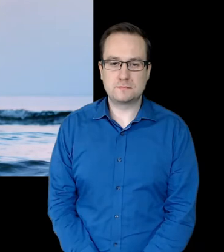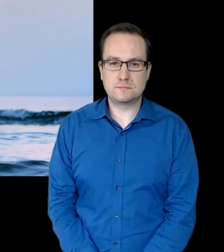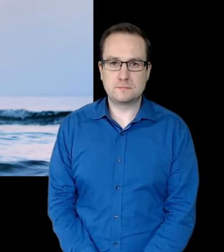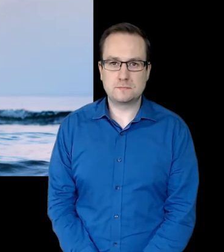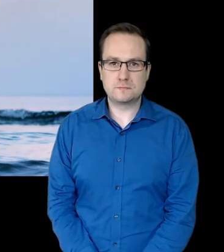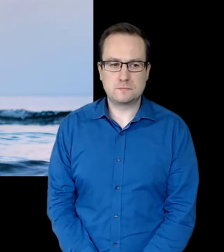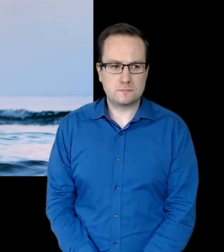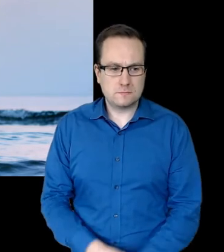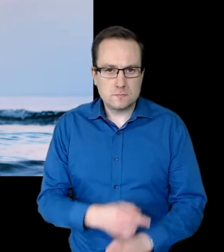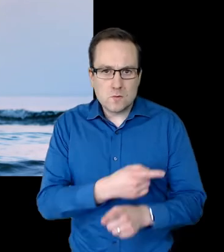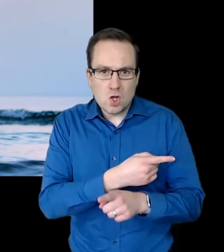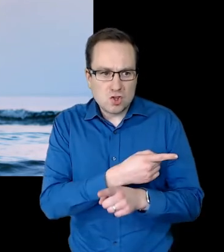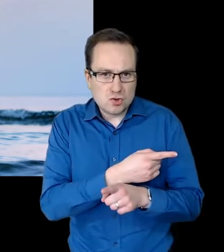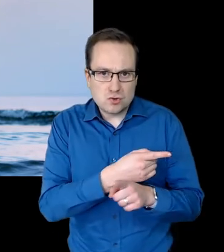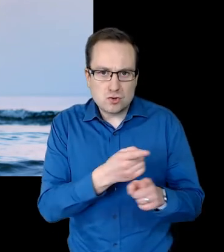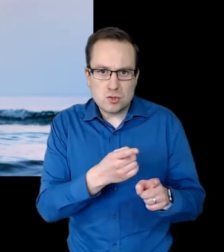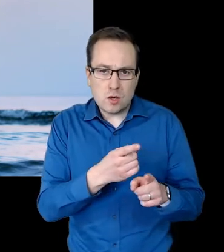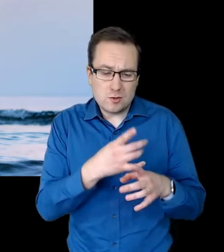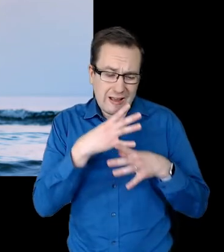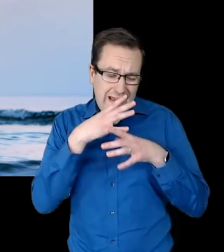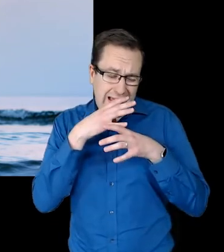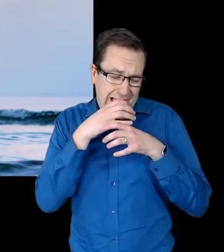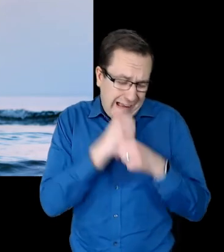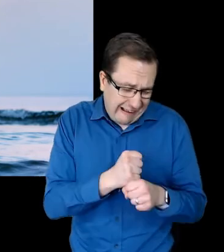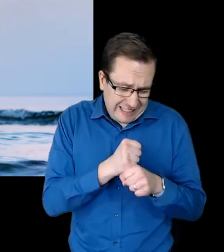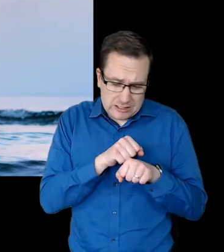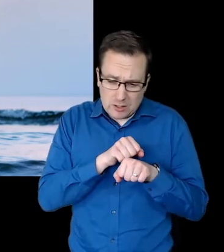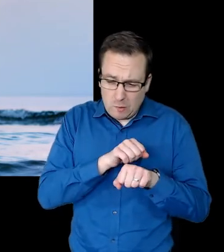We pray for those who are filled with hate.